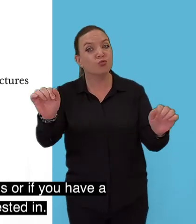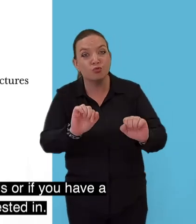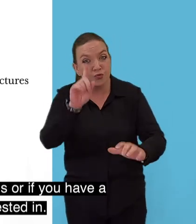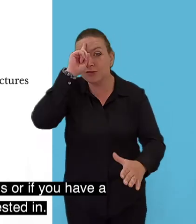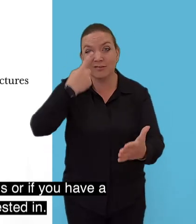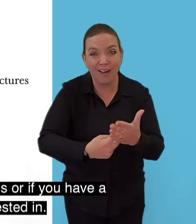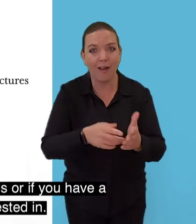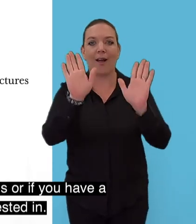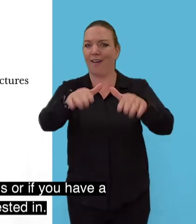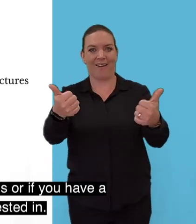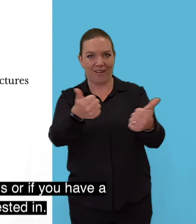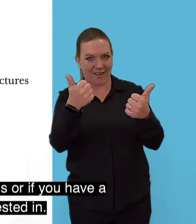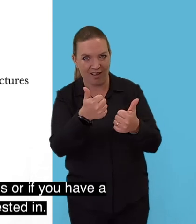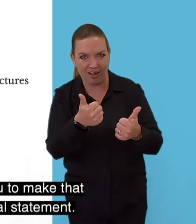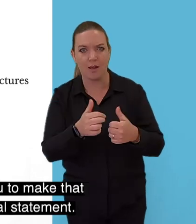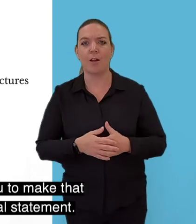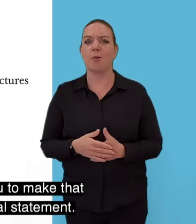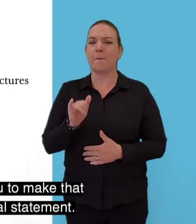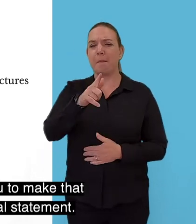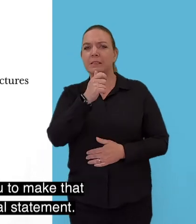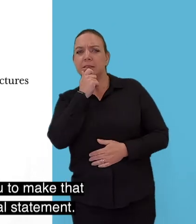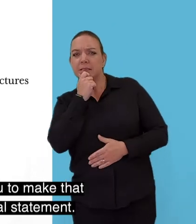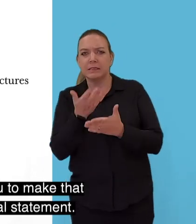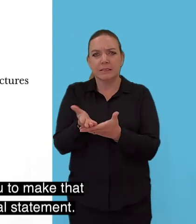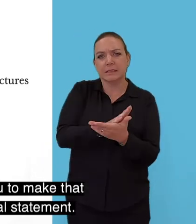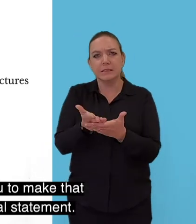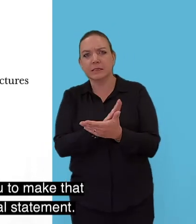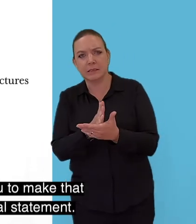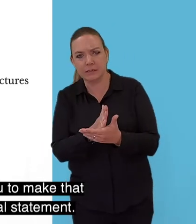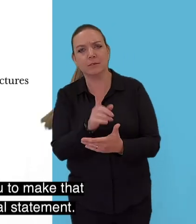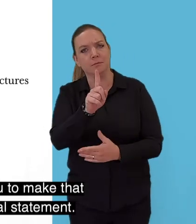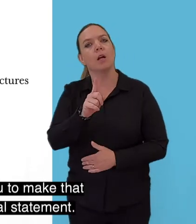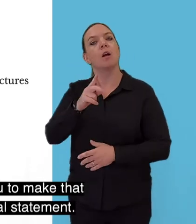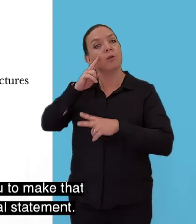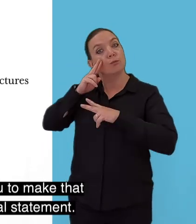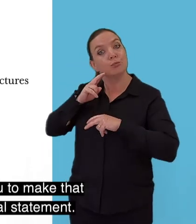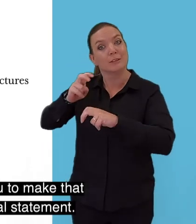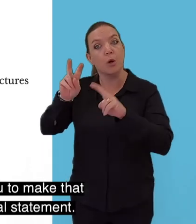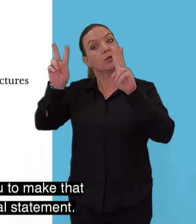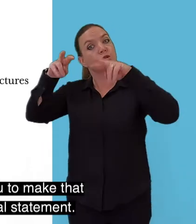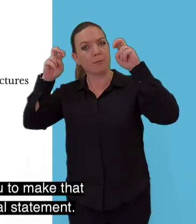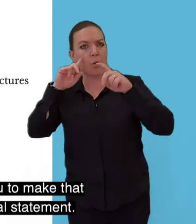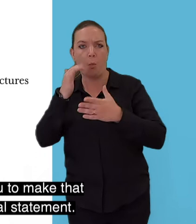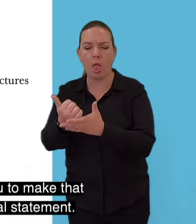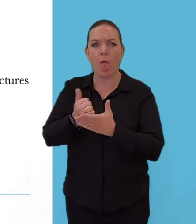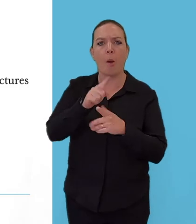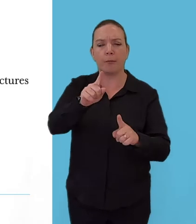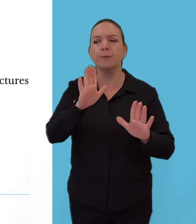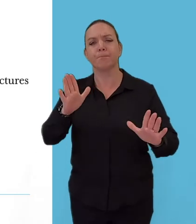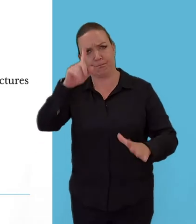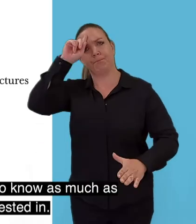if you have a couple of different things you're interested in. Researching subjects will often help you to make that decision as well as informing your personal statement.